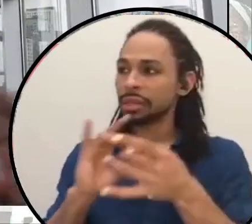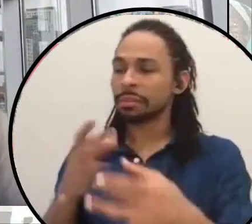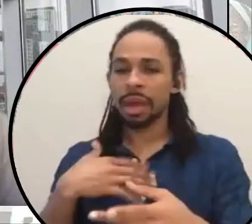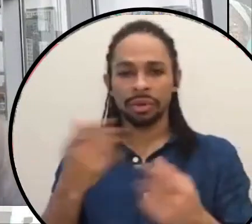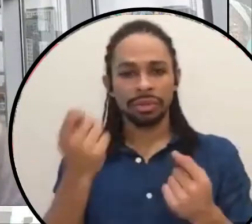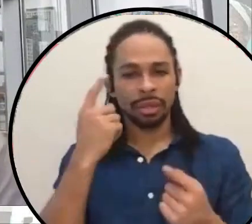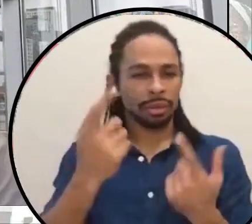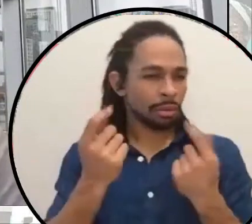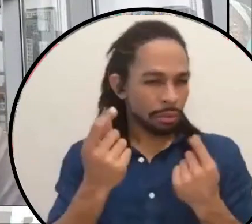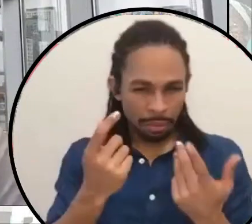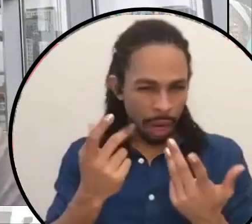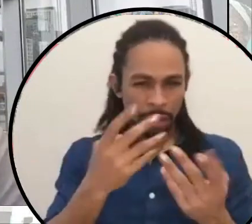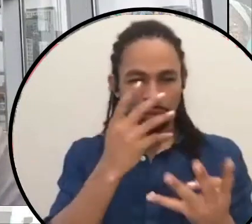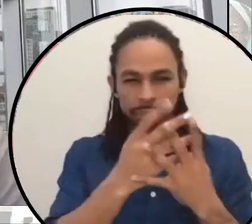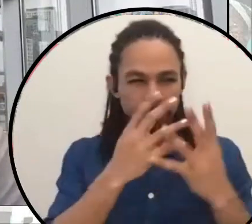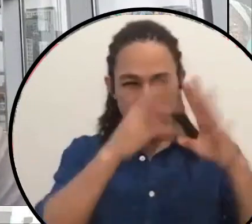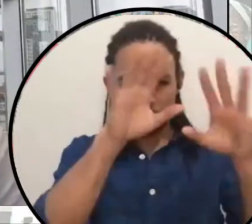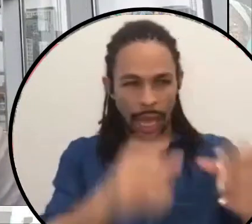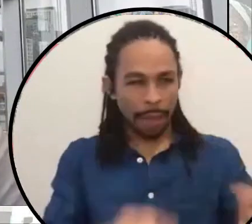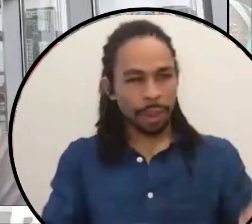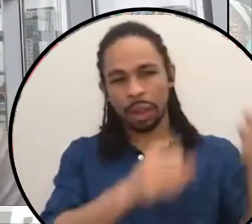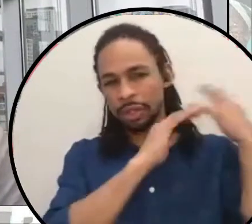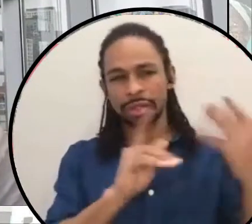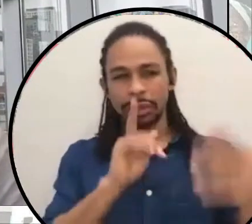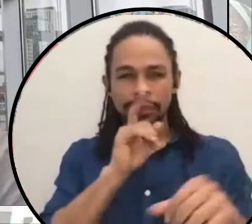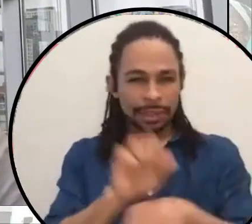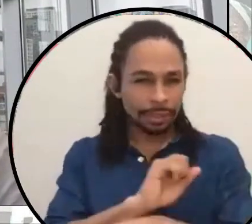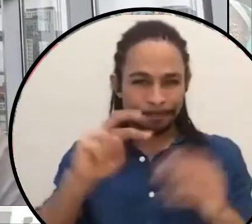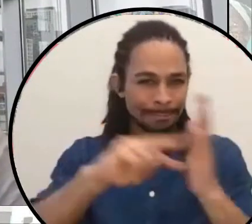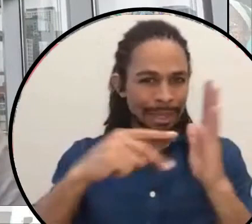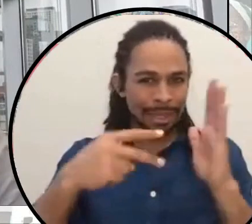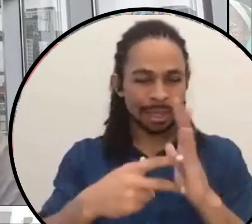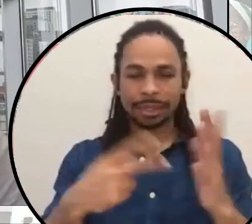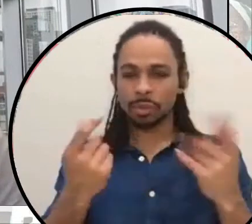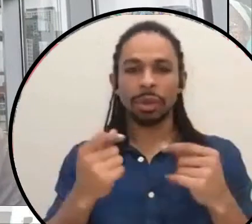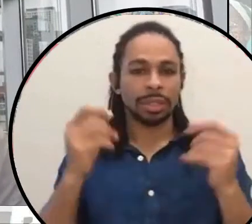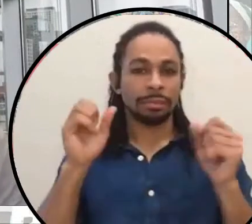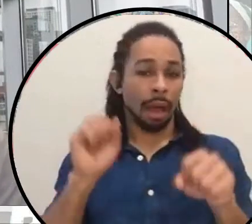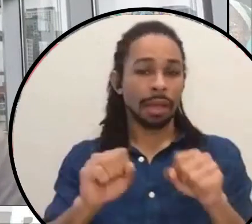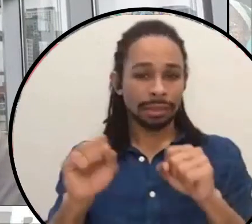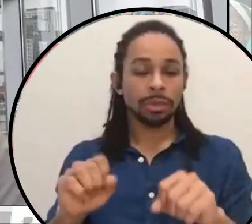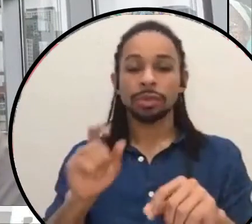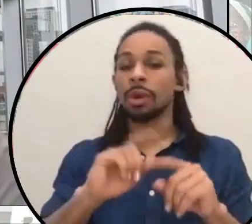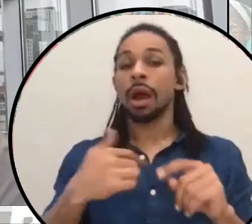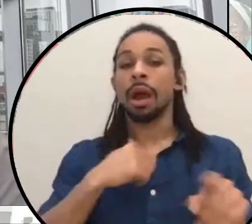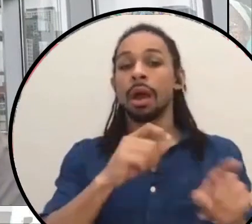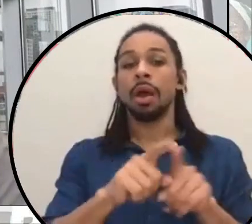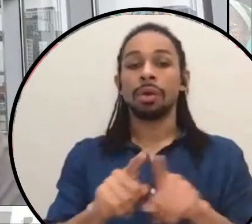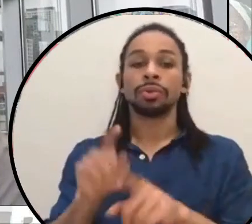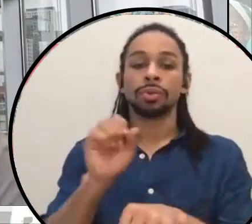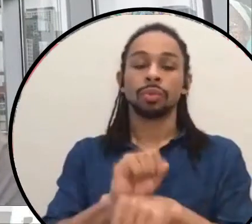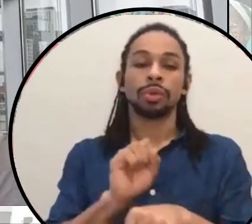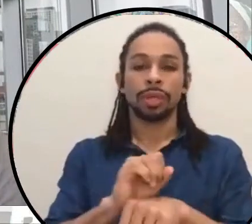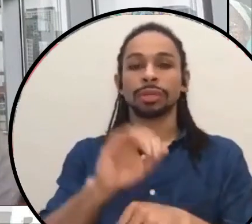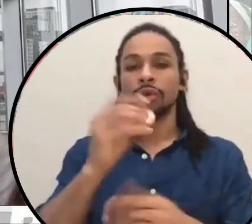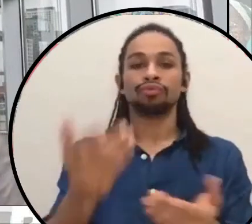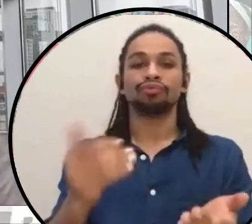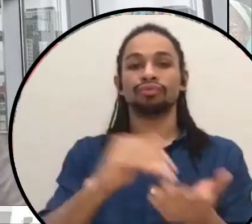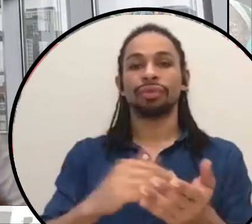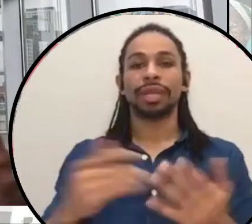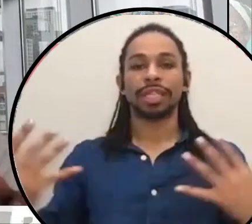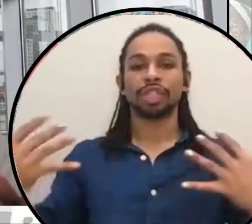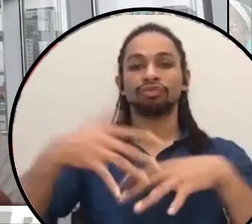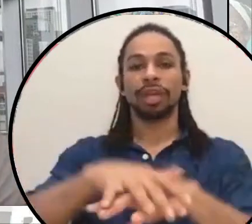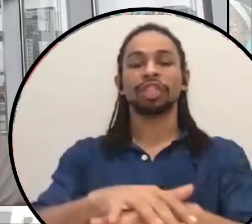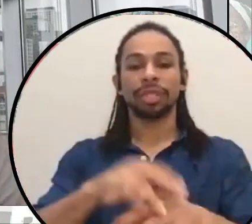is and what it can be. Uh, in the interim, I work with, uh, I also work as a reintegration specialist and I help connect